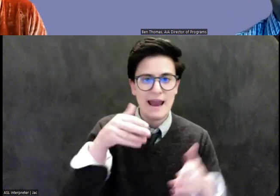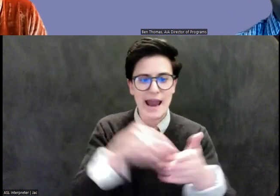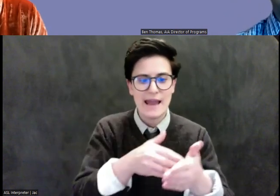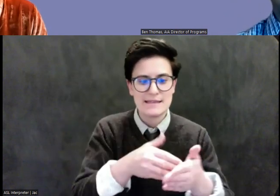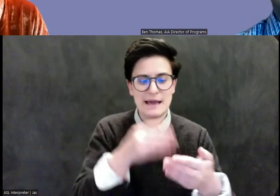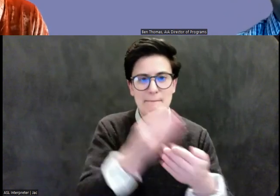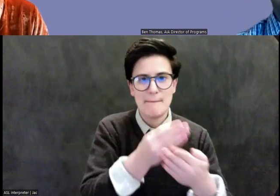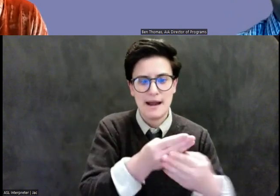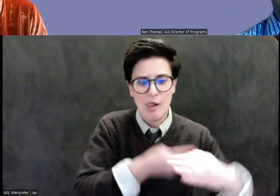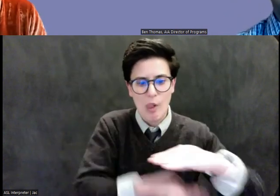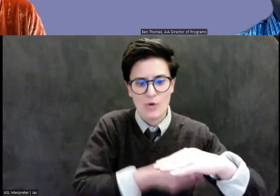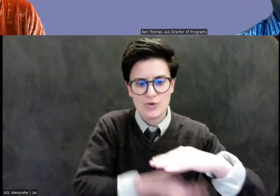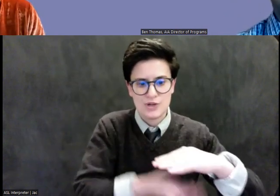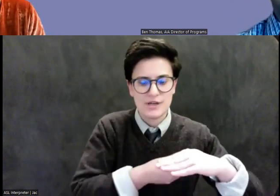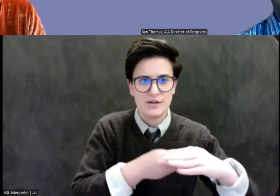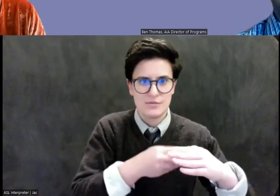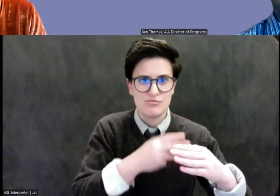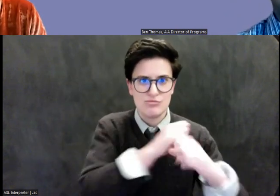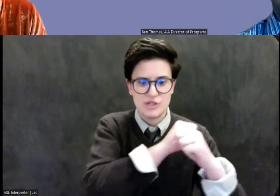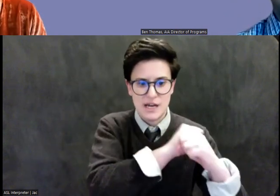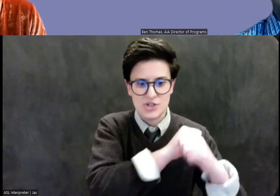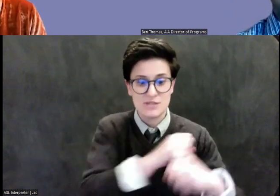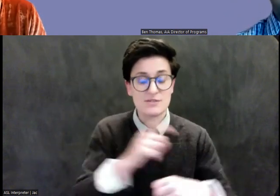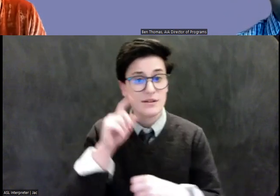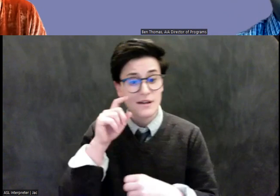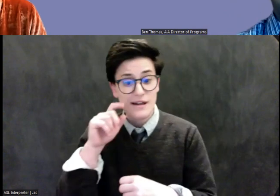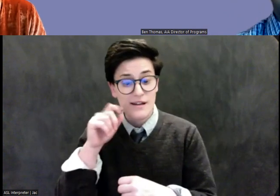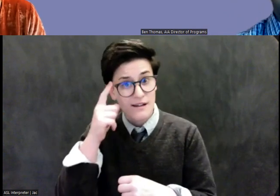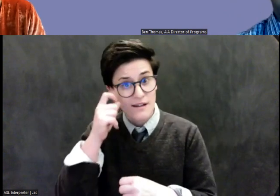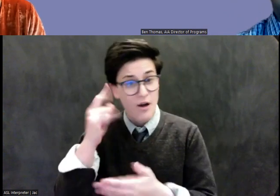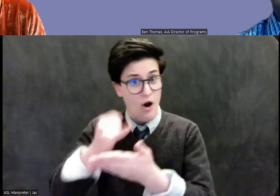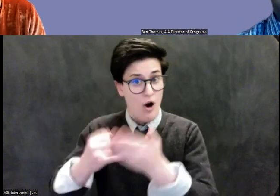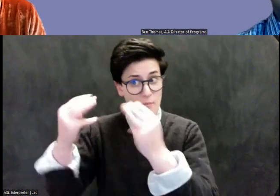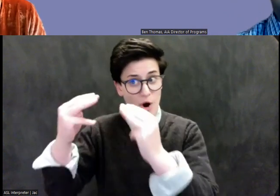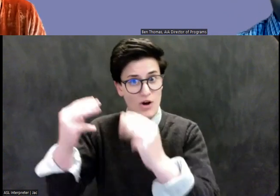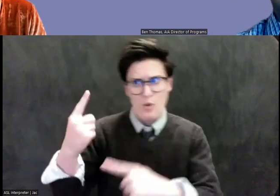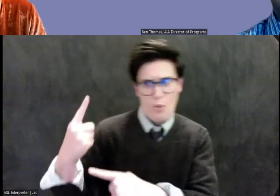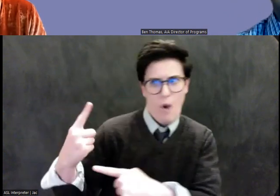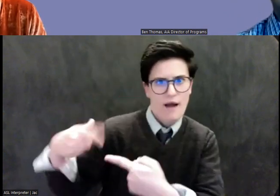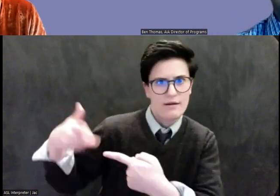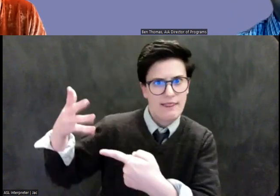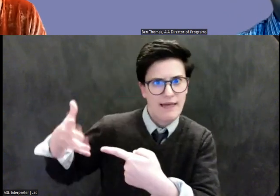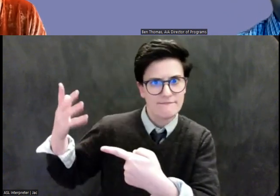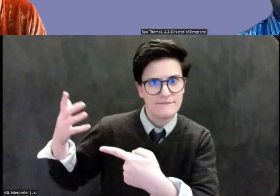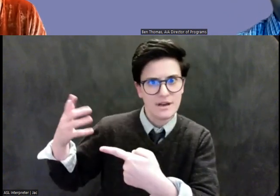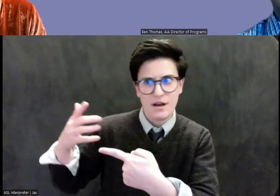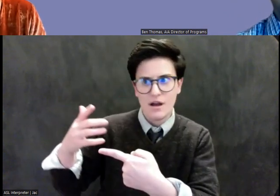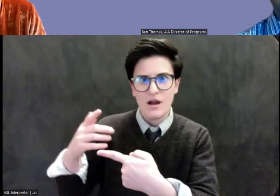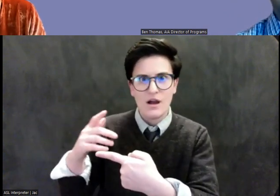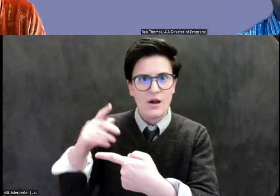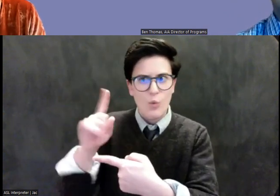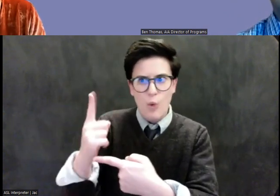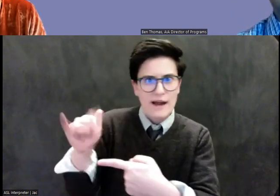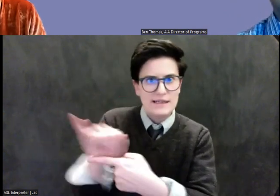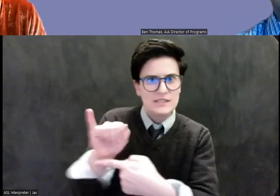the remaining industry of its size and risk. Um, that is not, it's the only one, um, which is why it's frequently referred